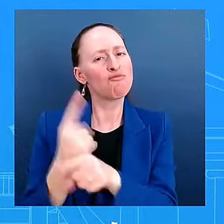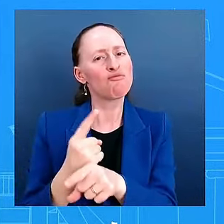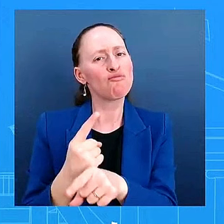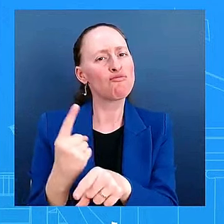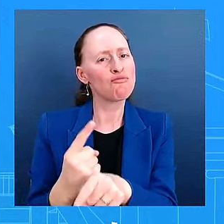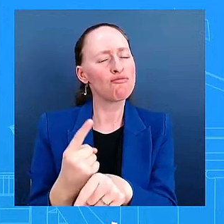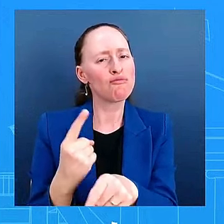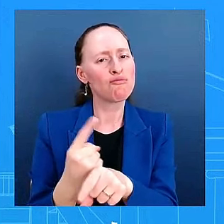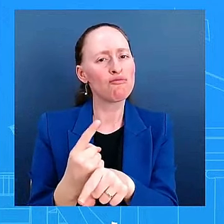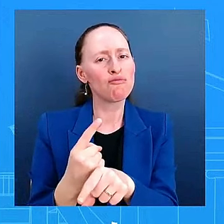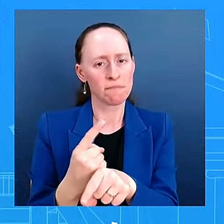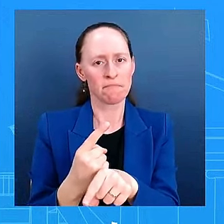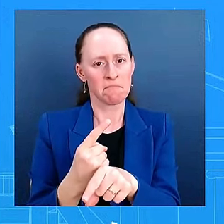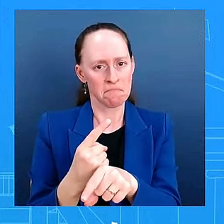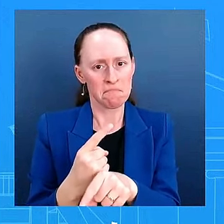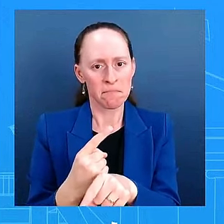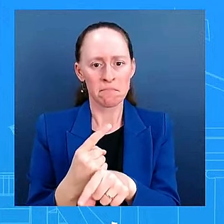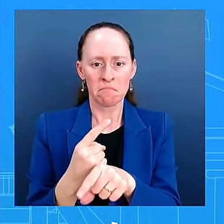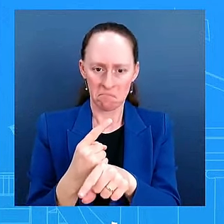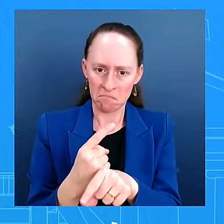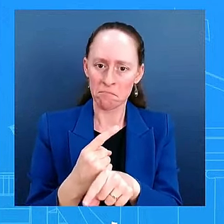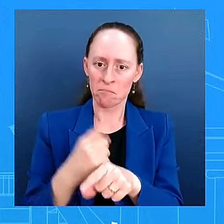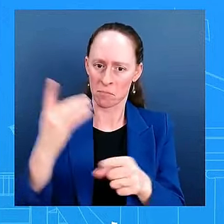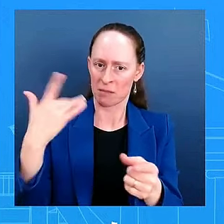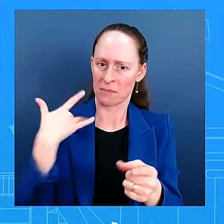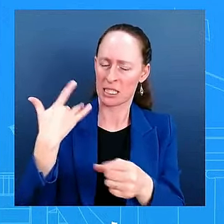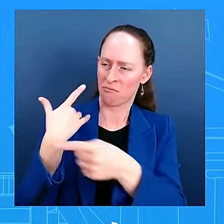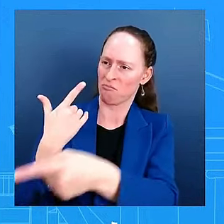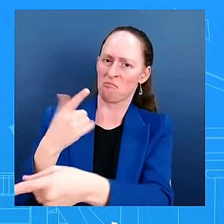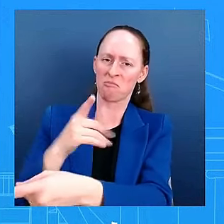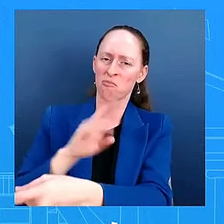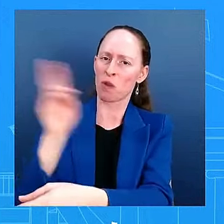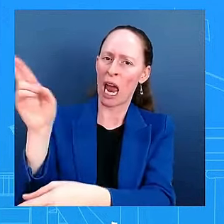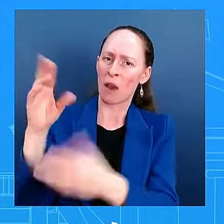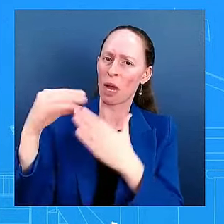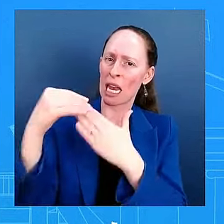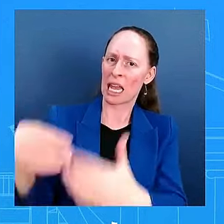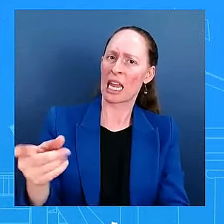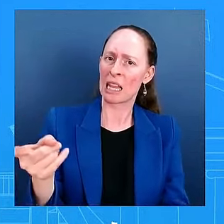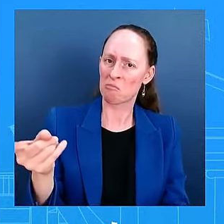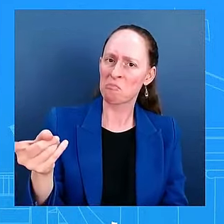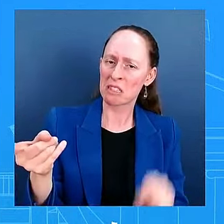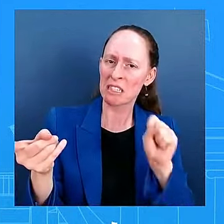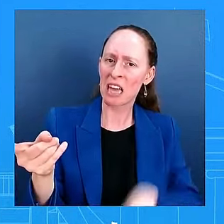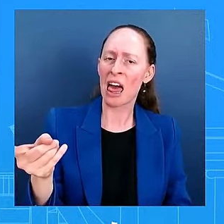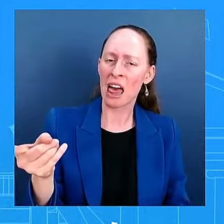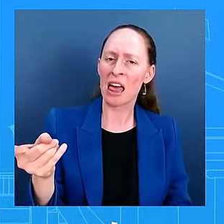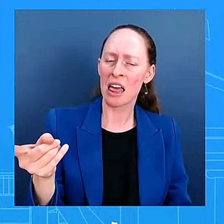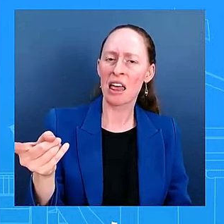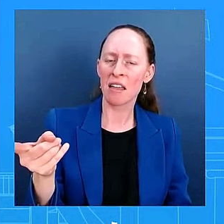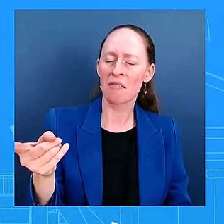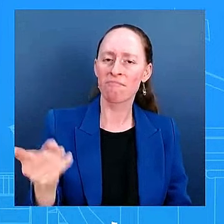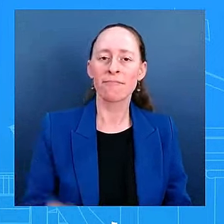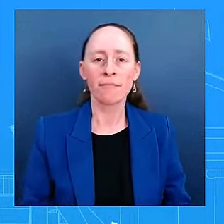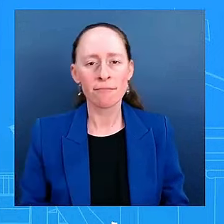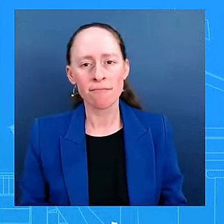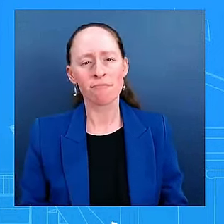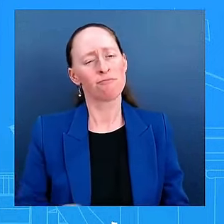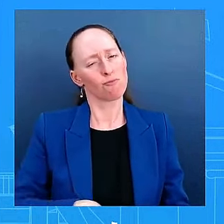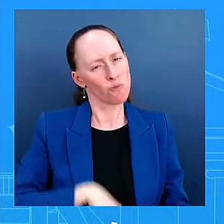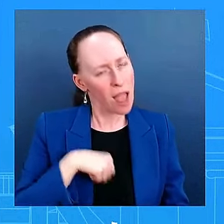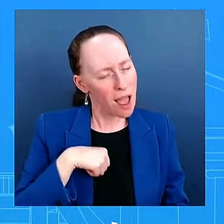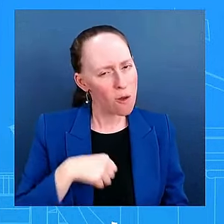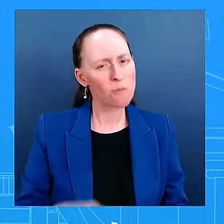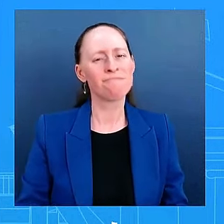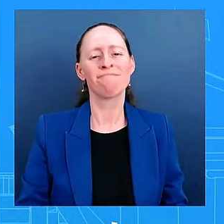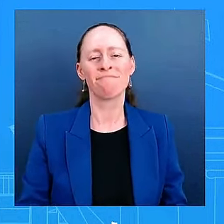She was ready to leave on day one and has been very proud of what he's been able to deliver. And as I